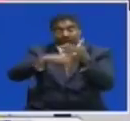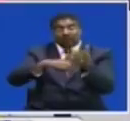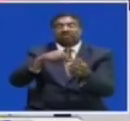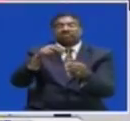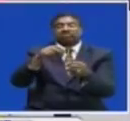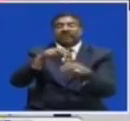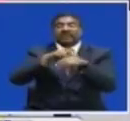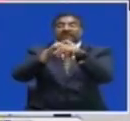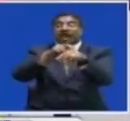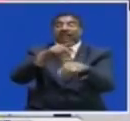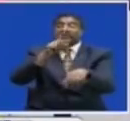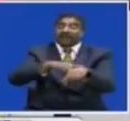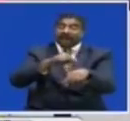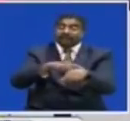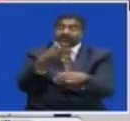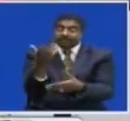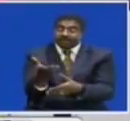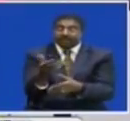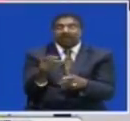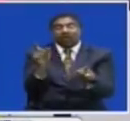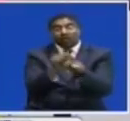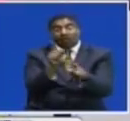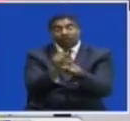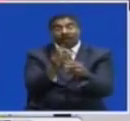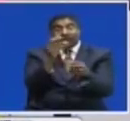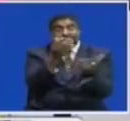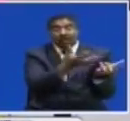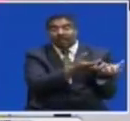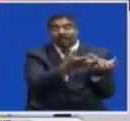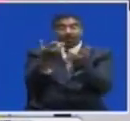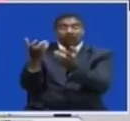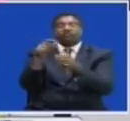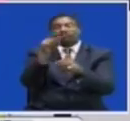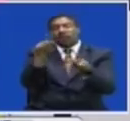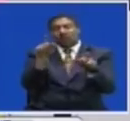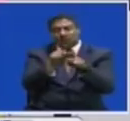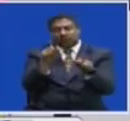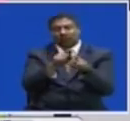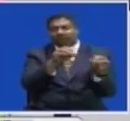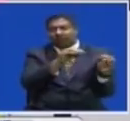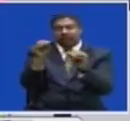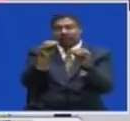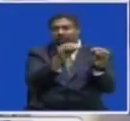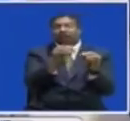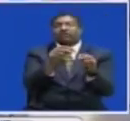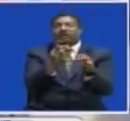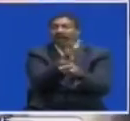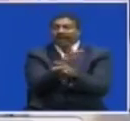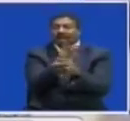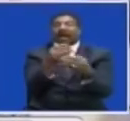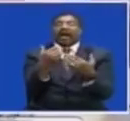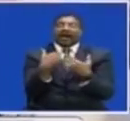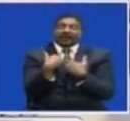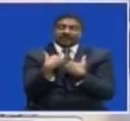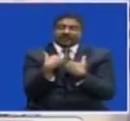reduced operating costs For those that are driving Because it will be You spend less Maintaining your vehicle Gift